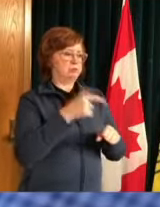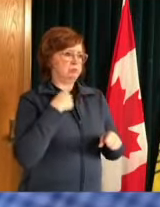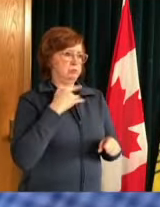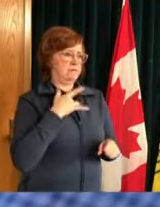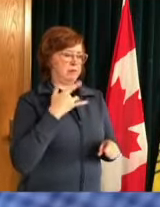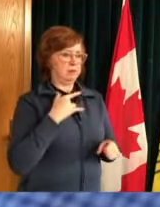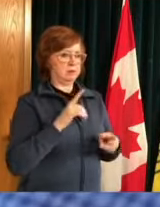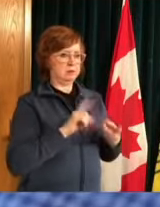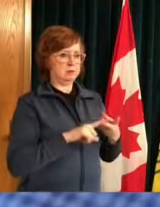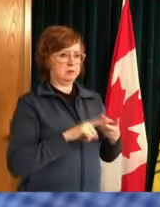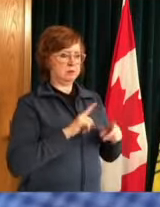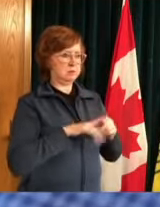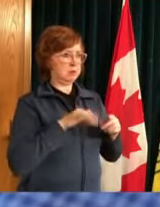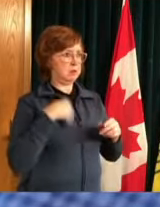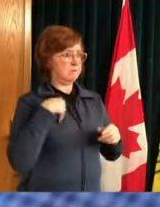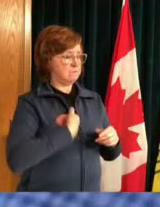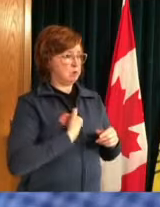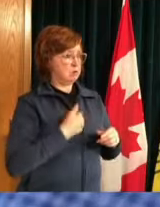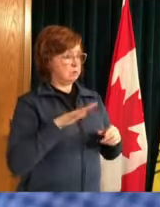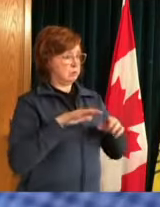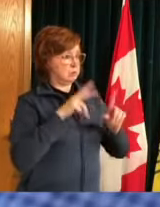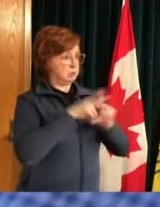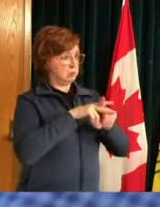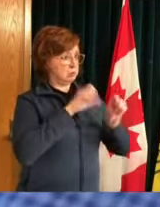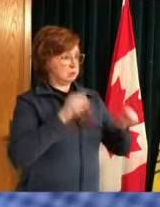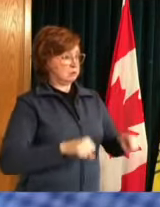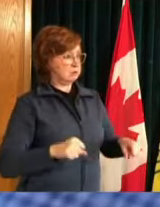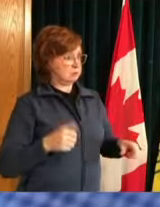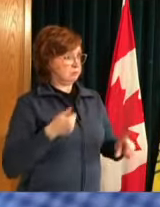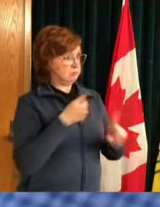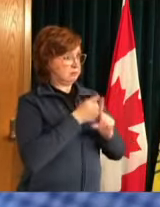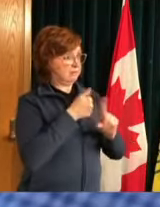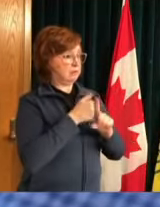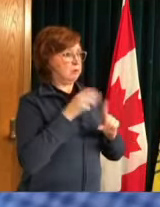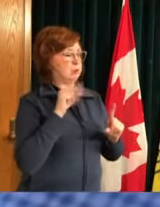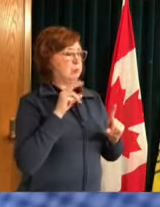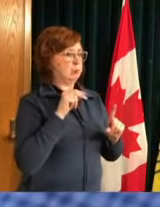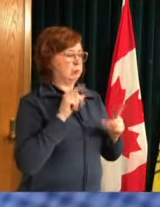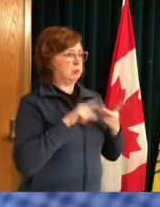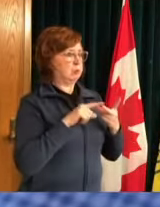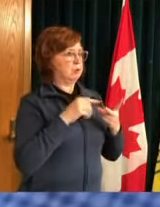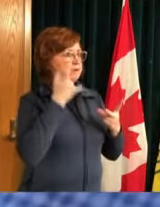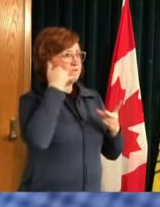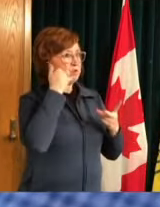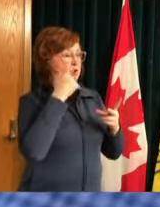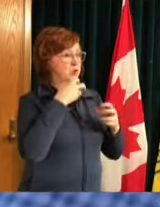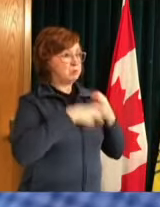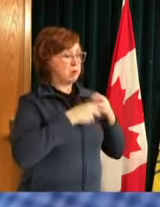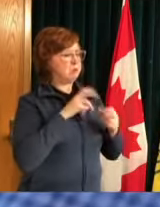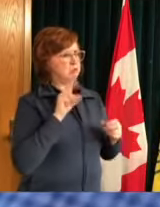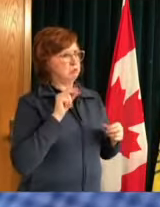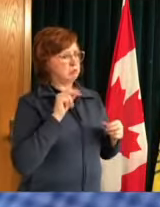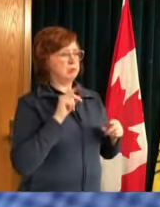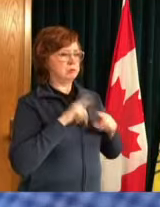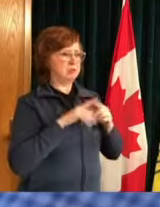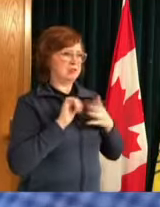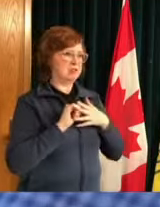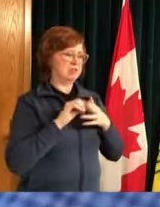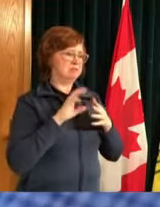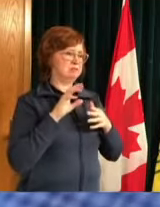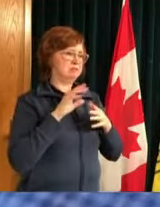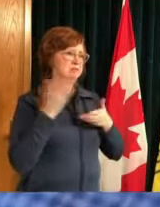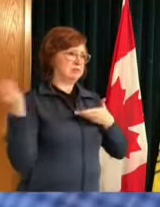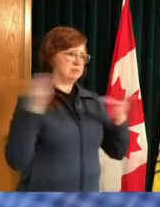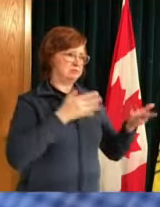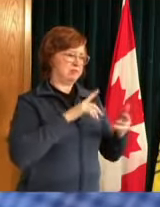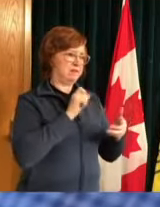the phone lines it's really the erratic nature of the delivery particularly around moderna and in those communities that you've pointed out that has been a challenge where